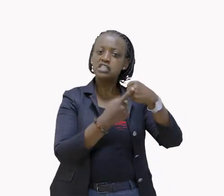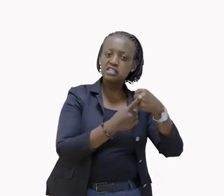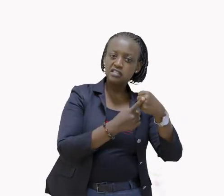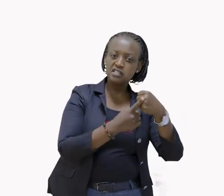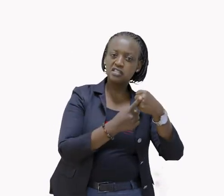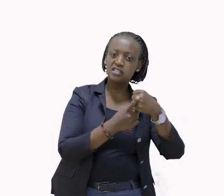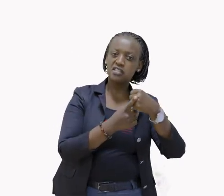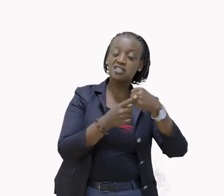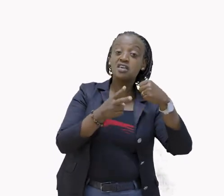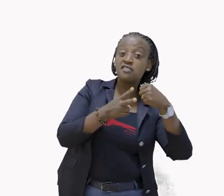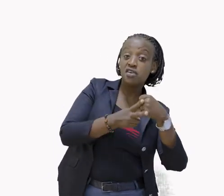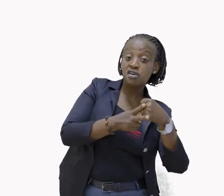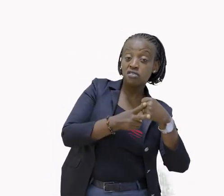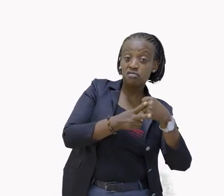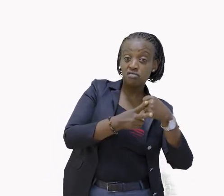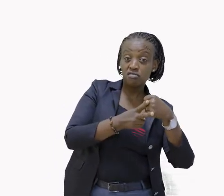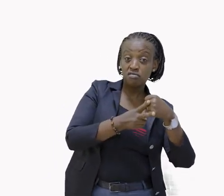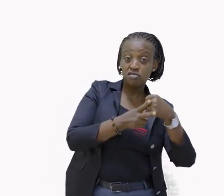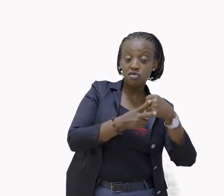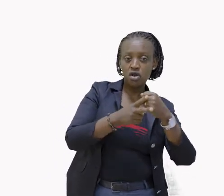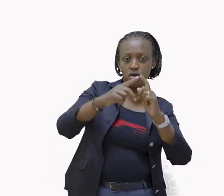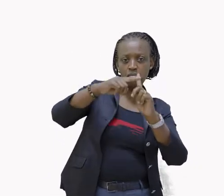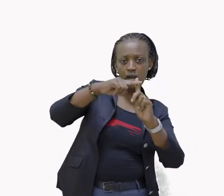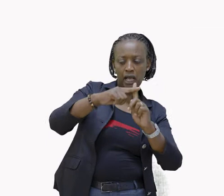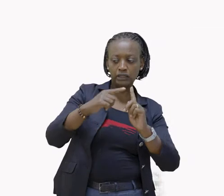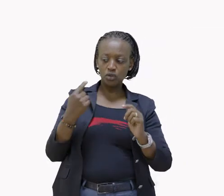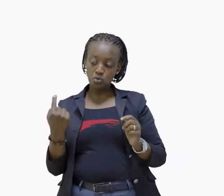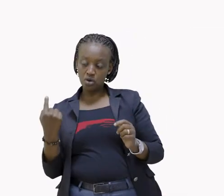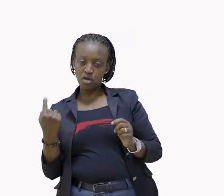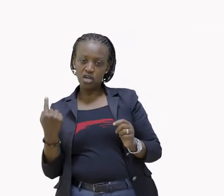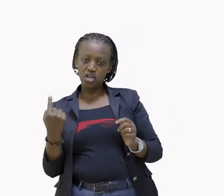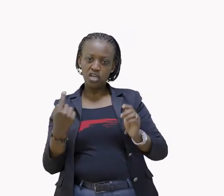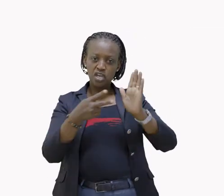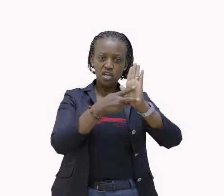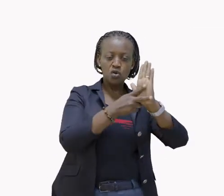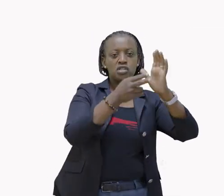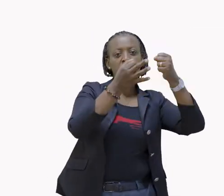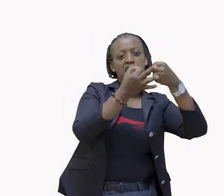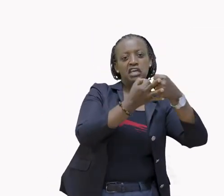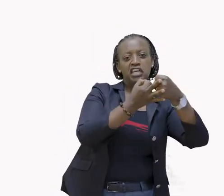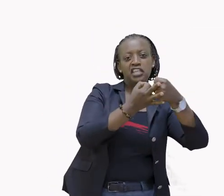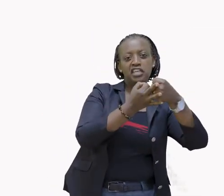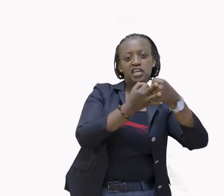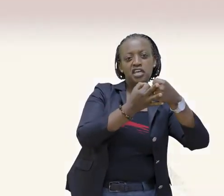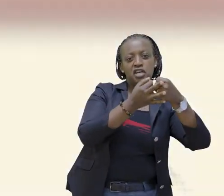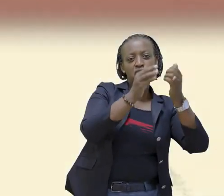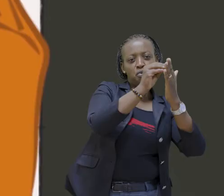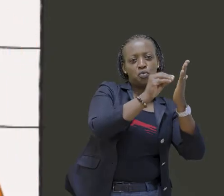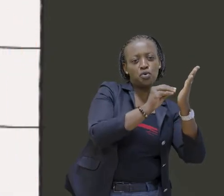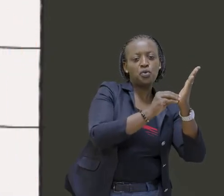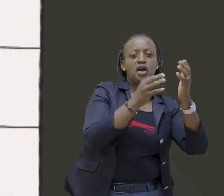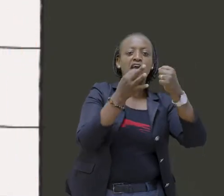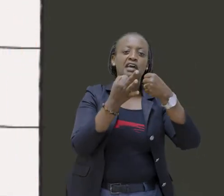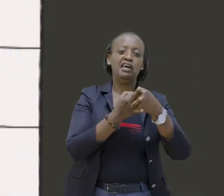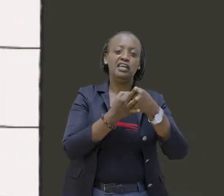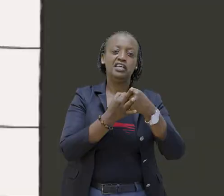6, 7, plus 1, 8 I scored